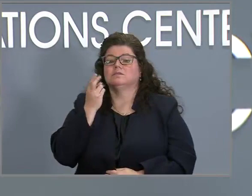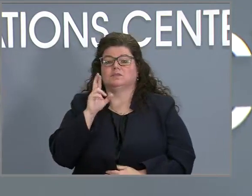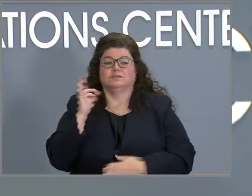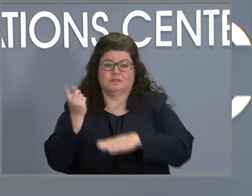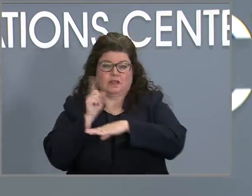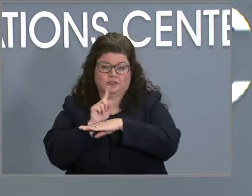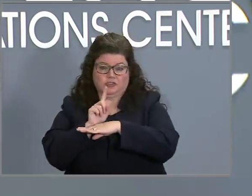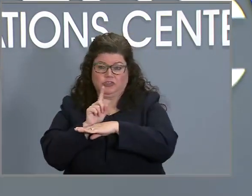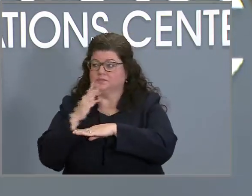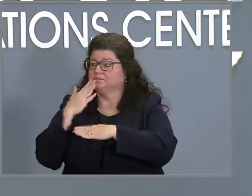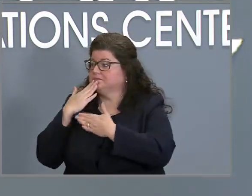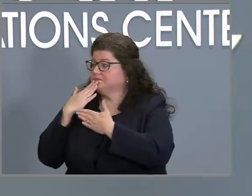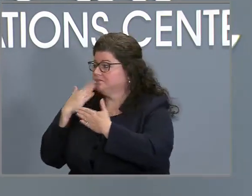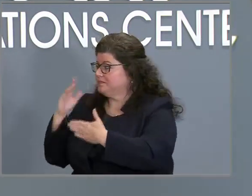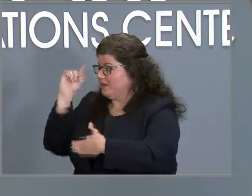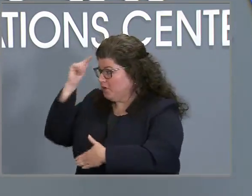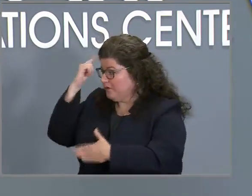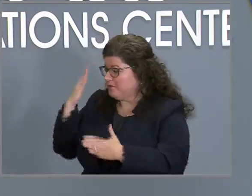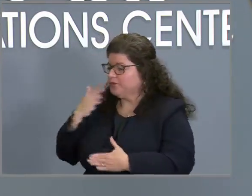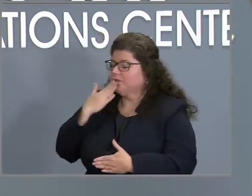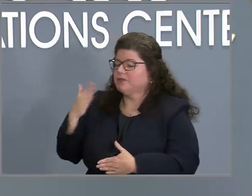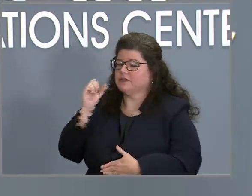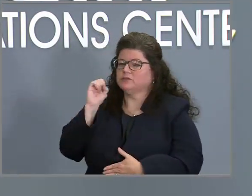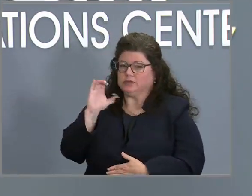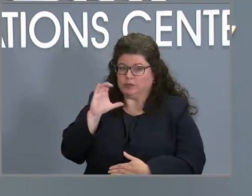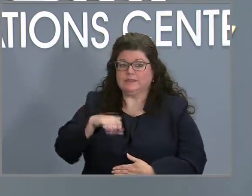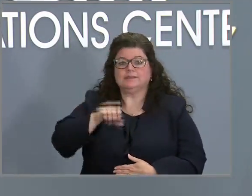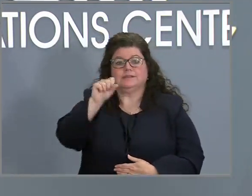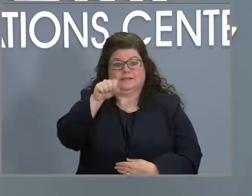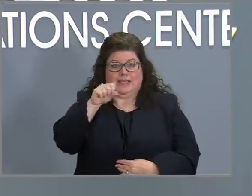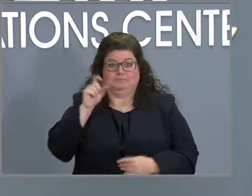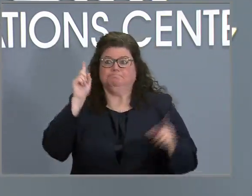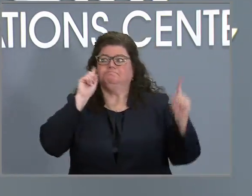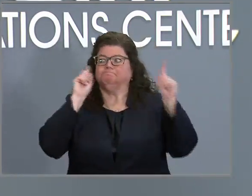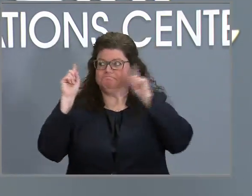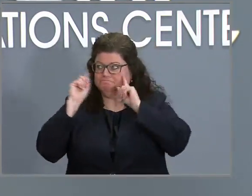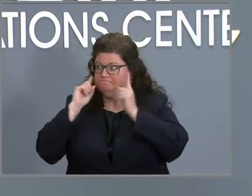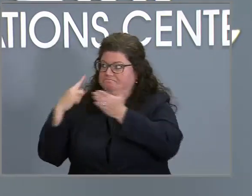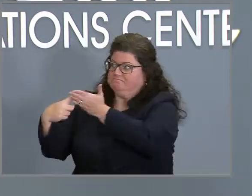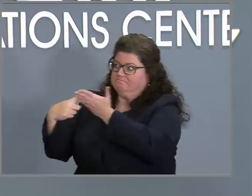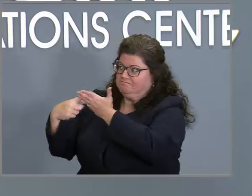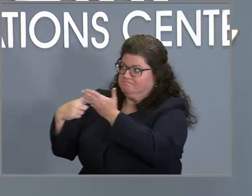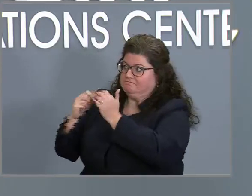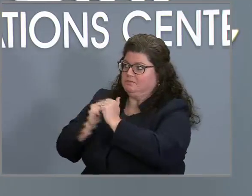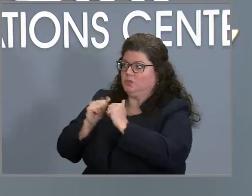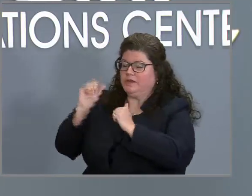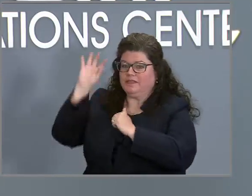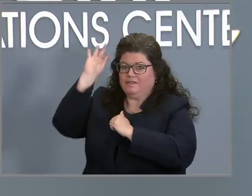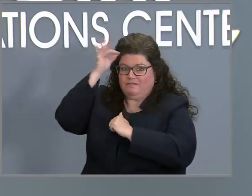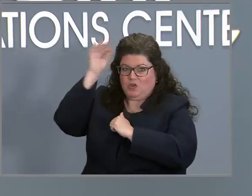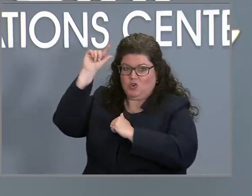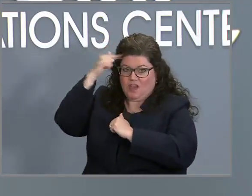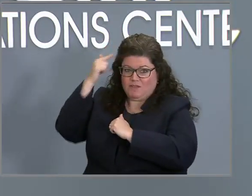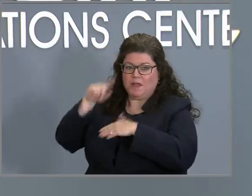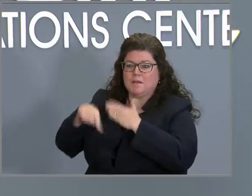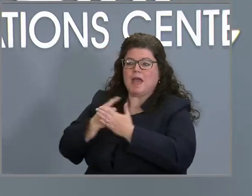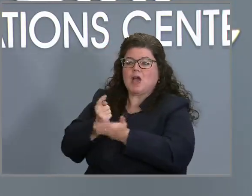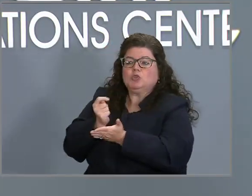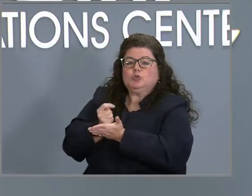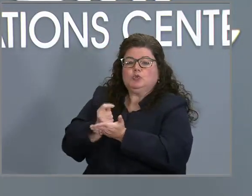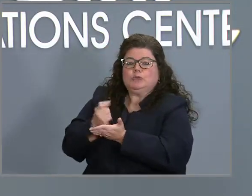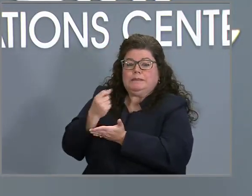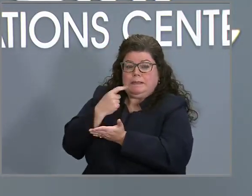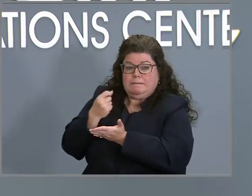Thanks, Governor and Secretary. So yes, you know, we have been hearing and talking with the federal government around treatment availability in North